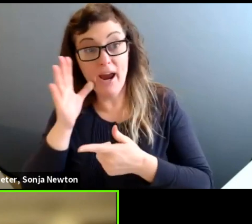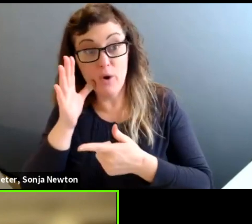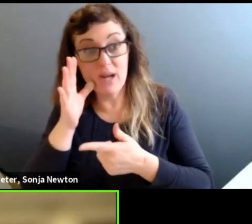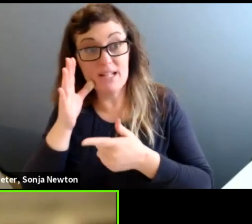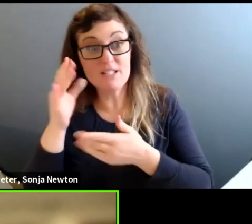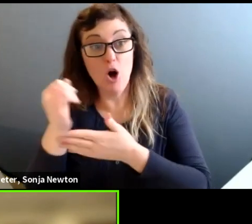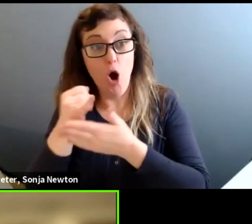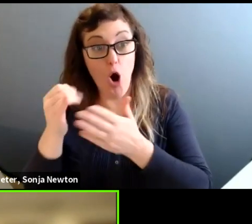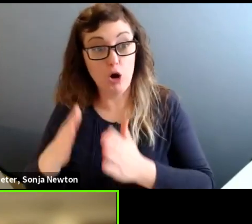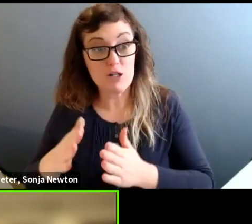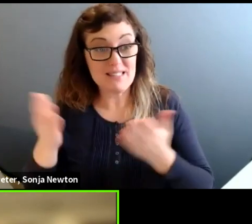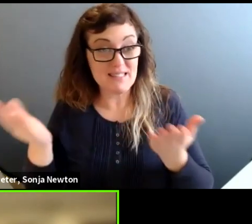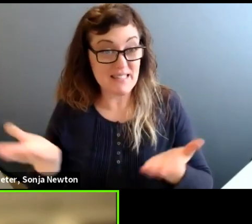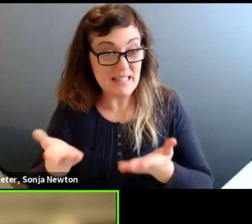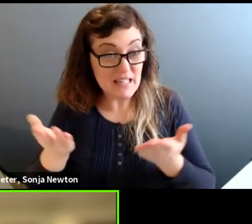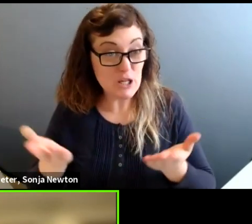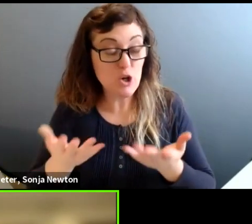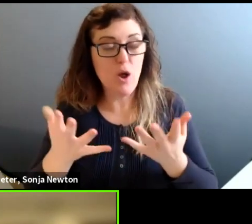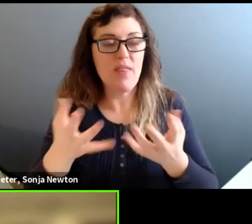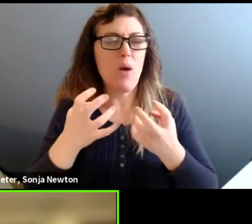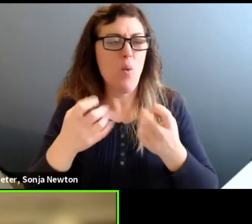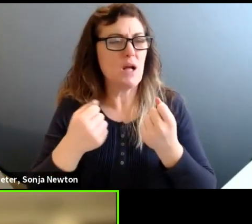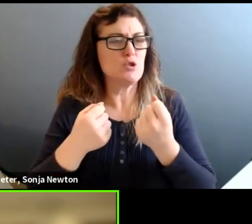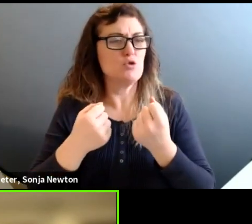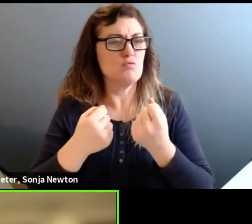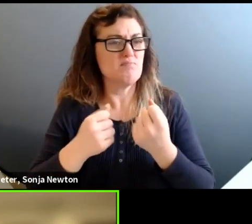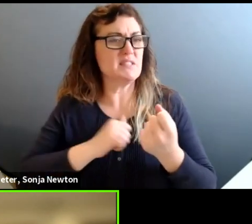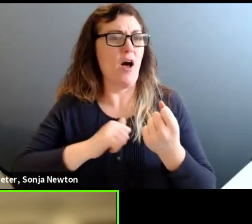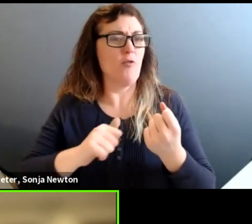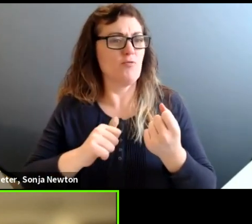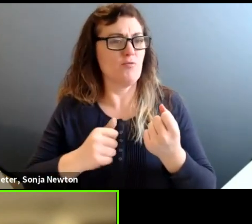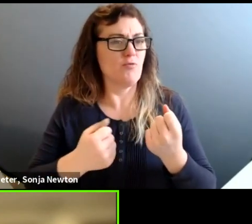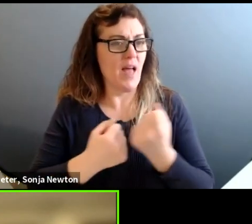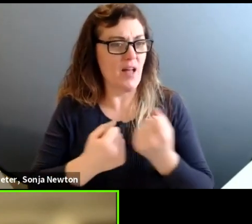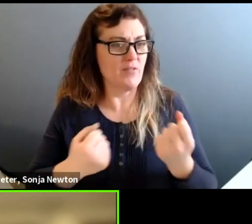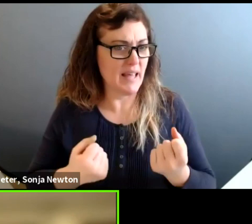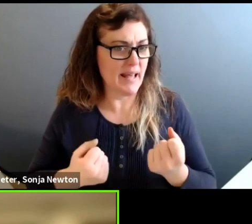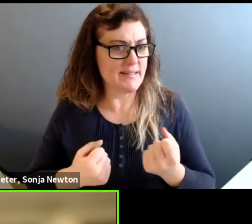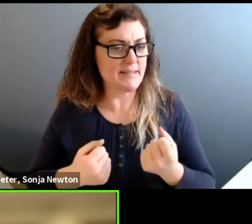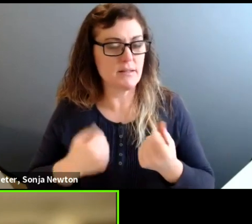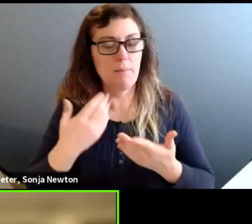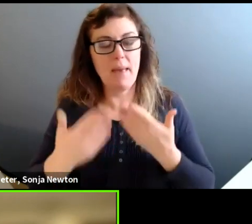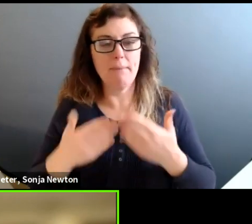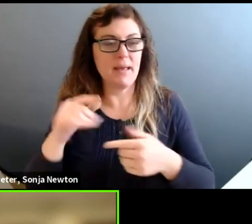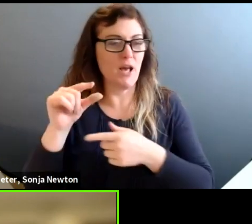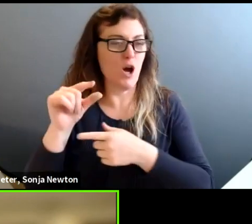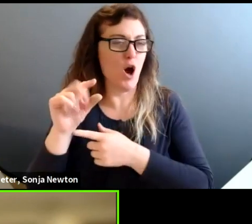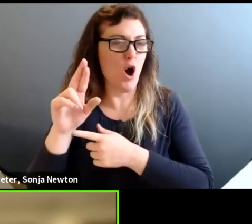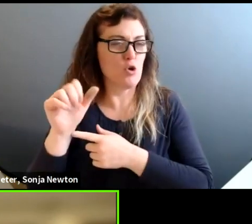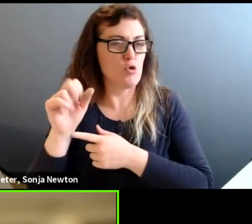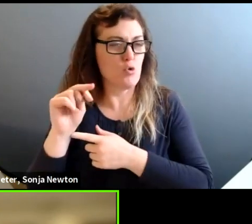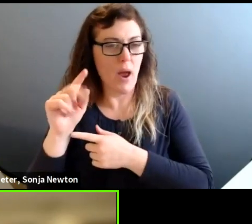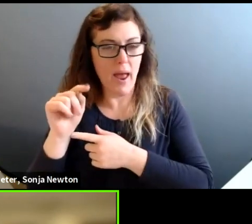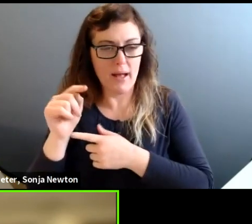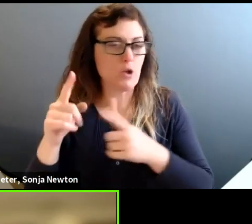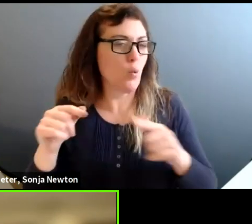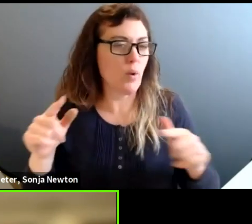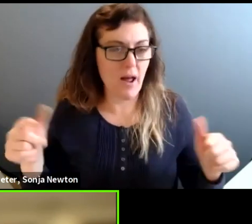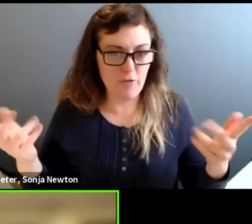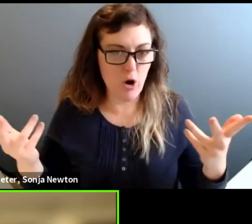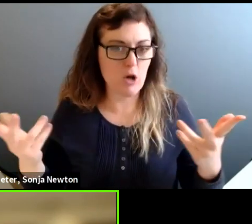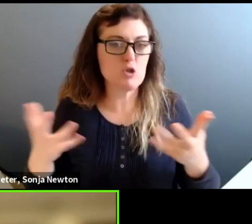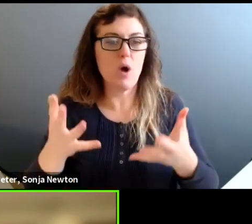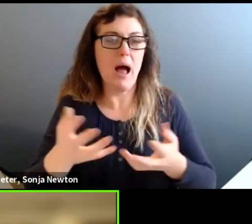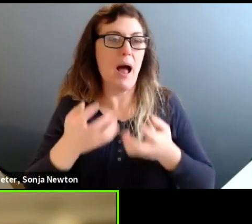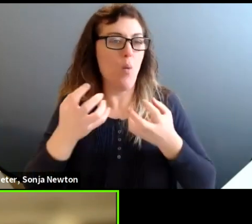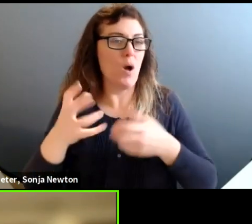might be looking more to advocate for themselves through grants and that sort of thing. So, I want to open up the space to that.